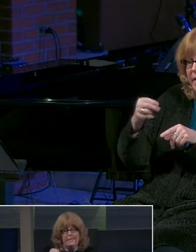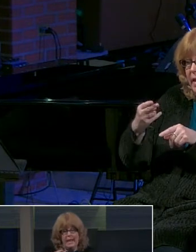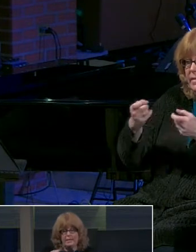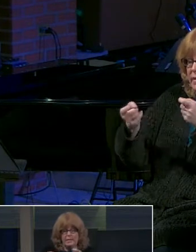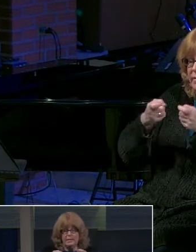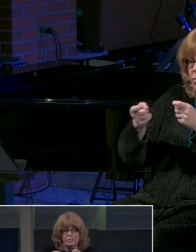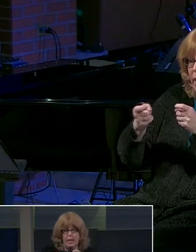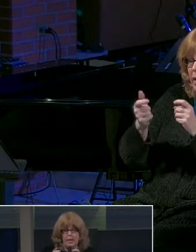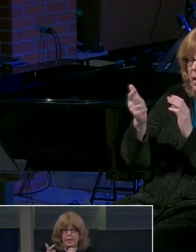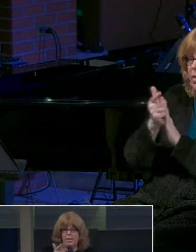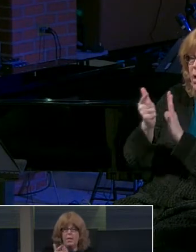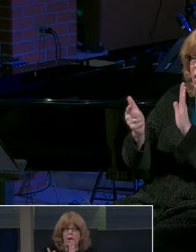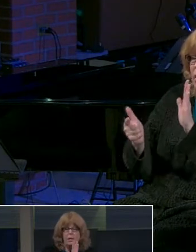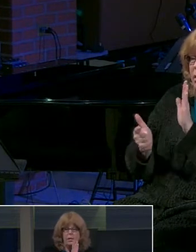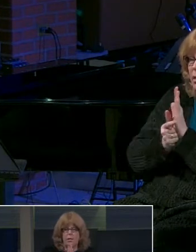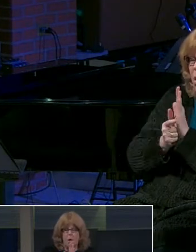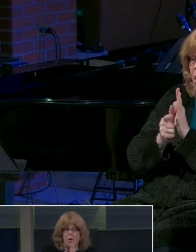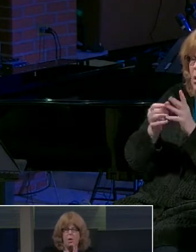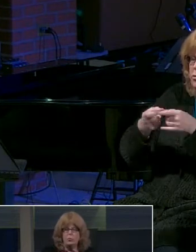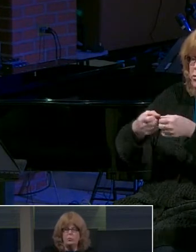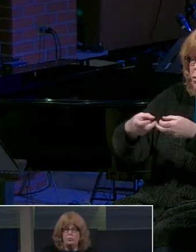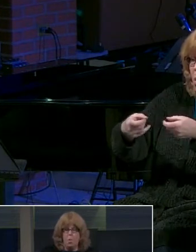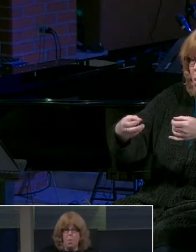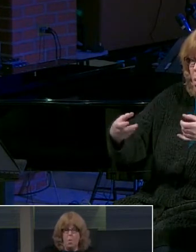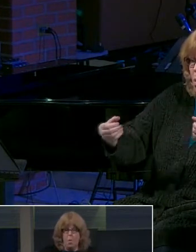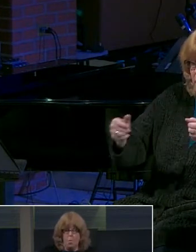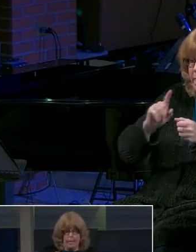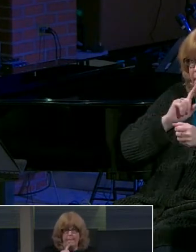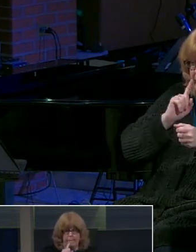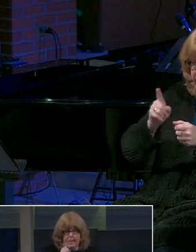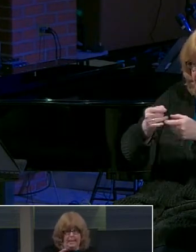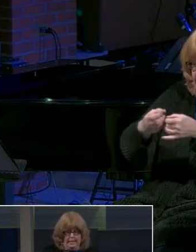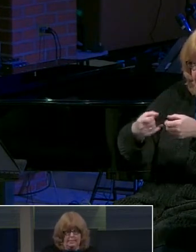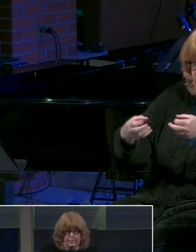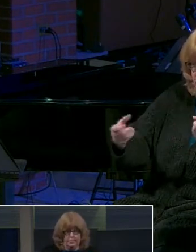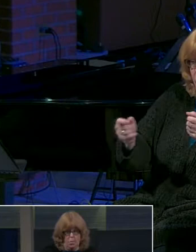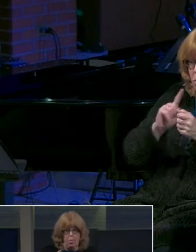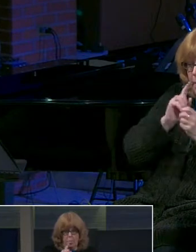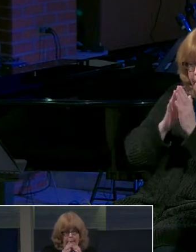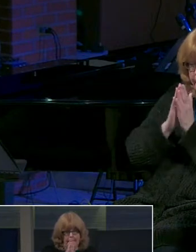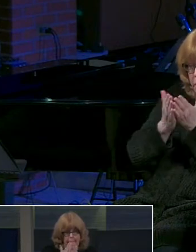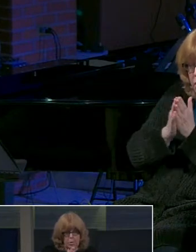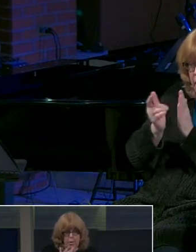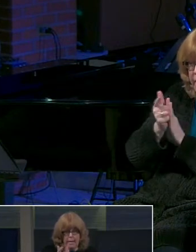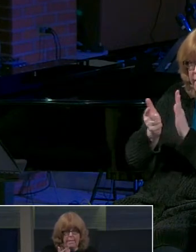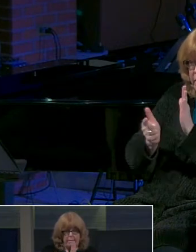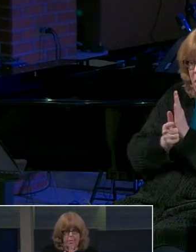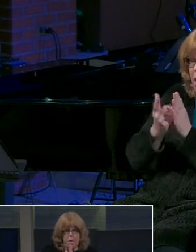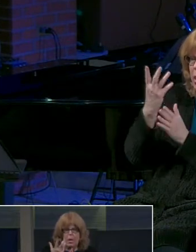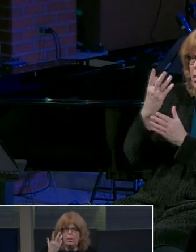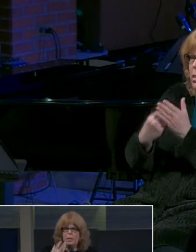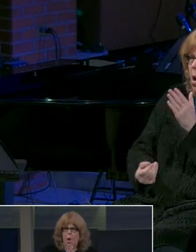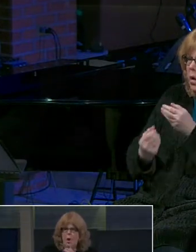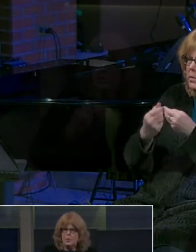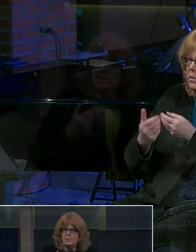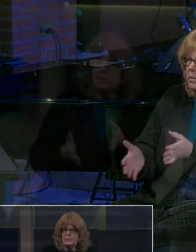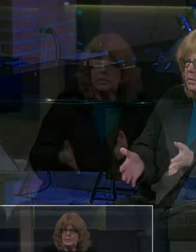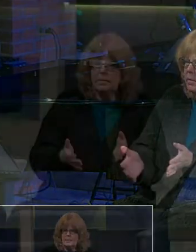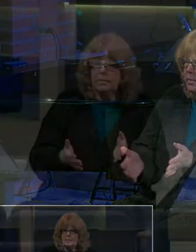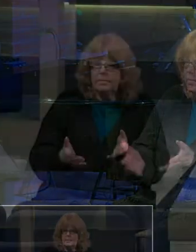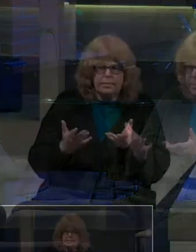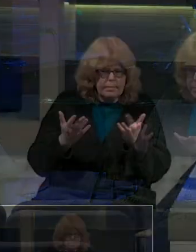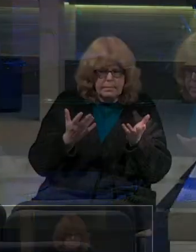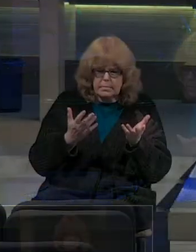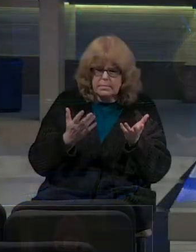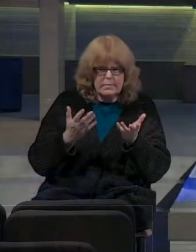is when the law, the Torah scroll, the scroll, the book of the law was lost. It was